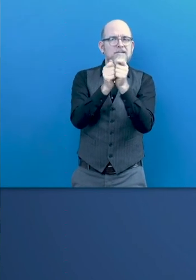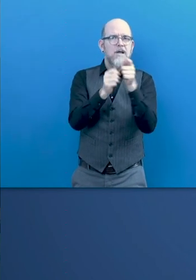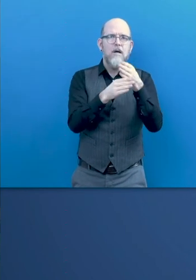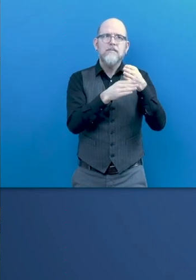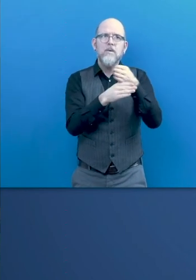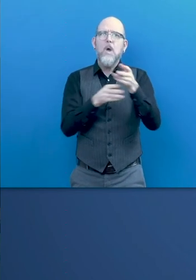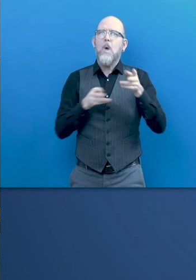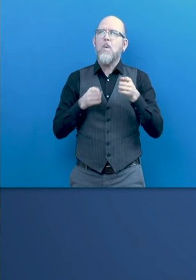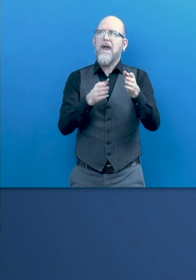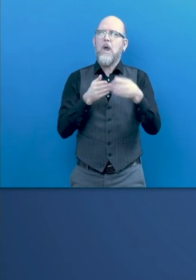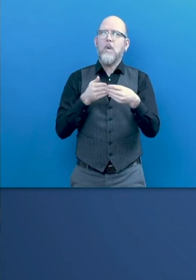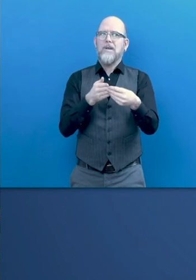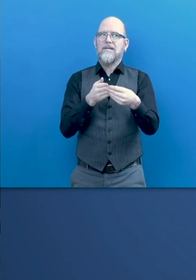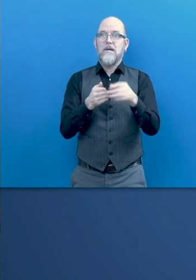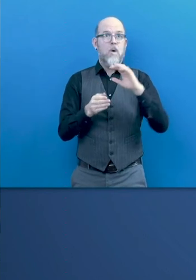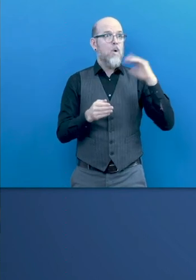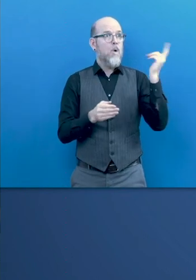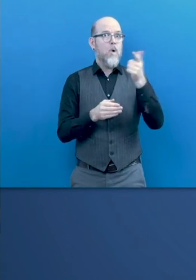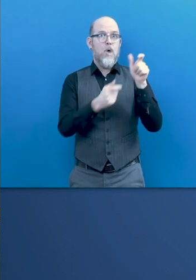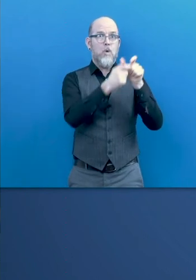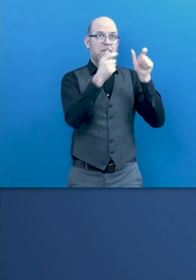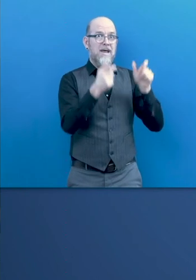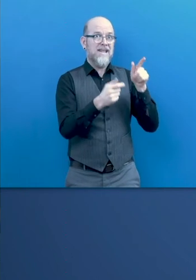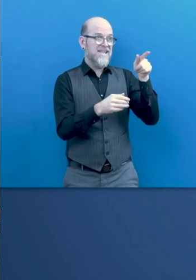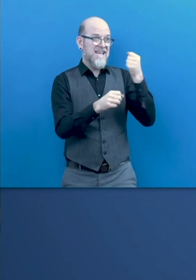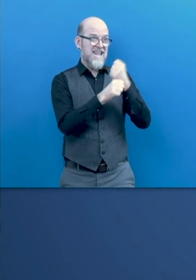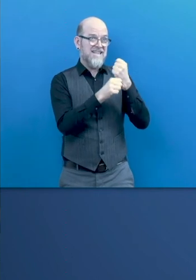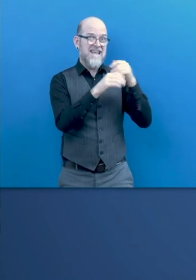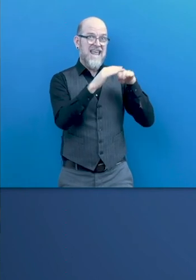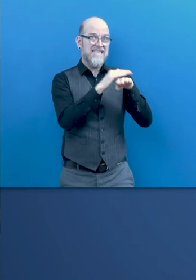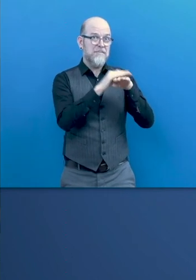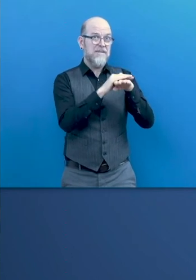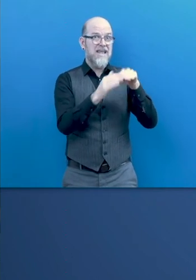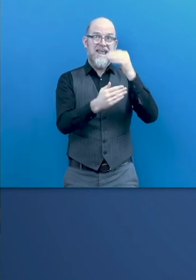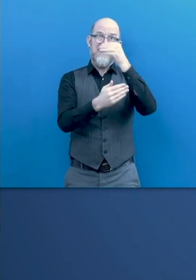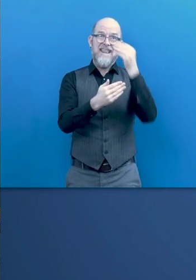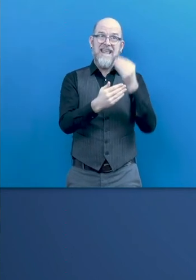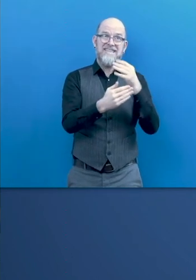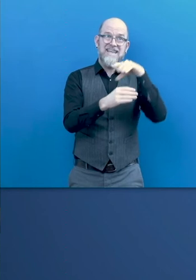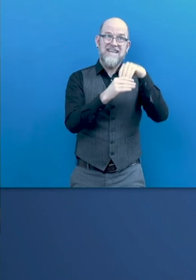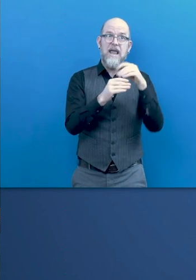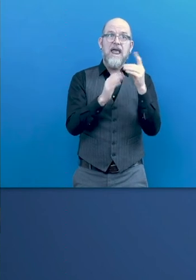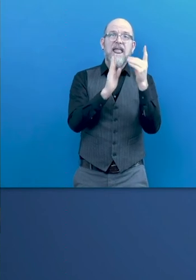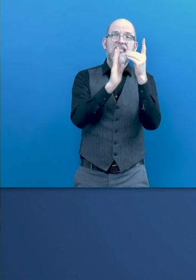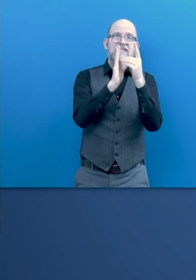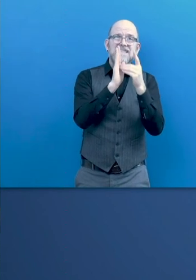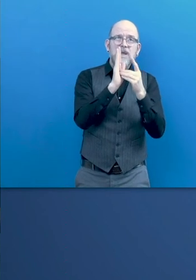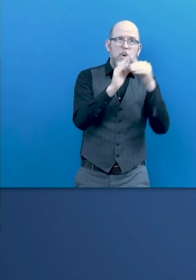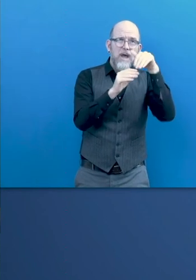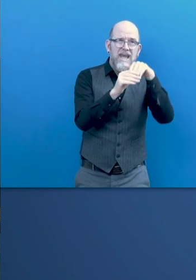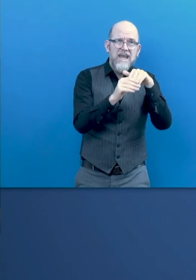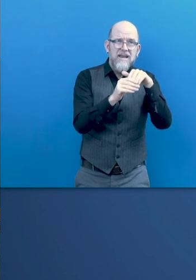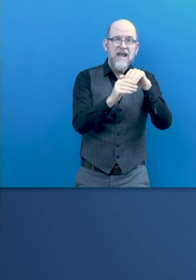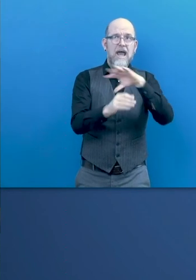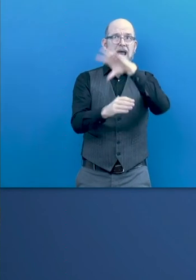define and design the road in order to improve the inclusion of people with disabilities. So